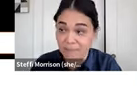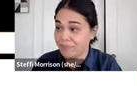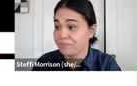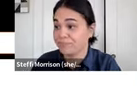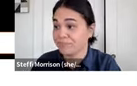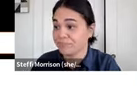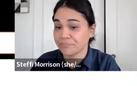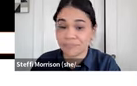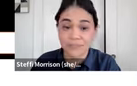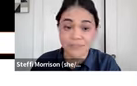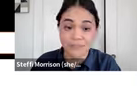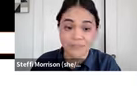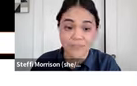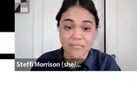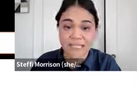to see.